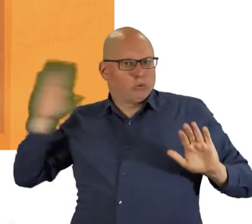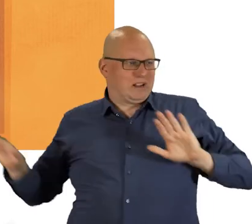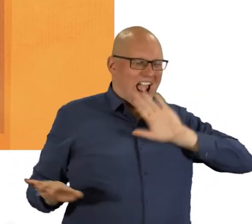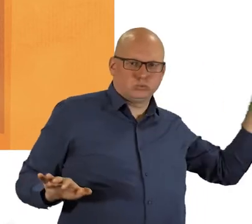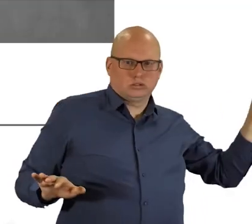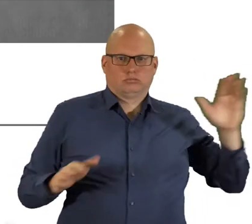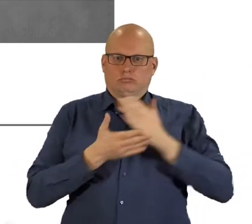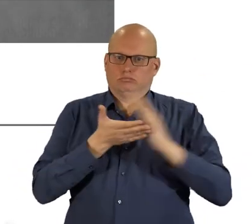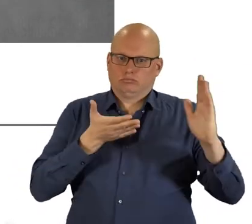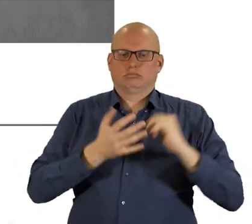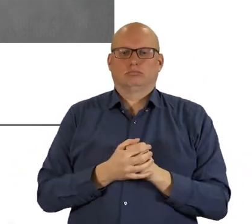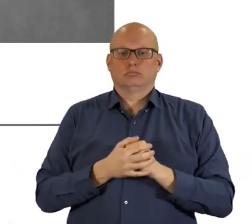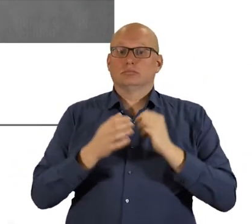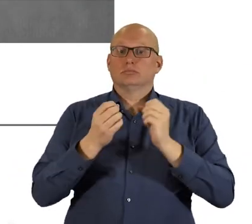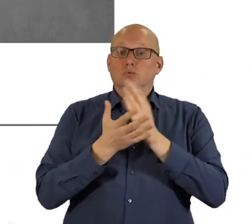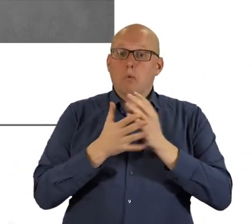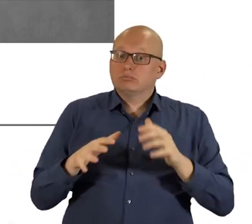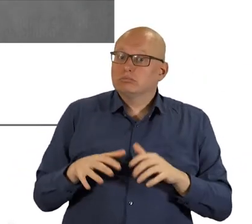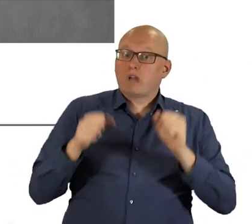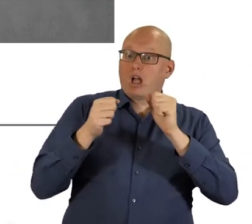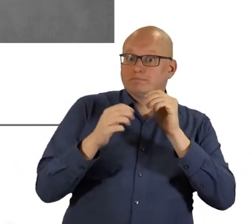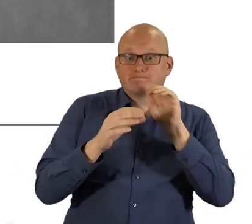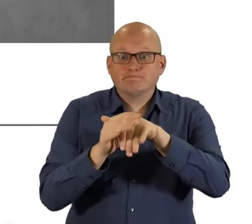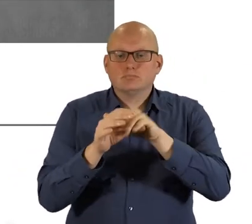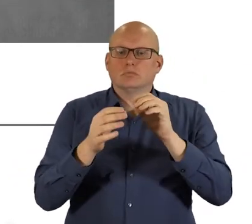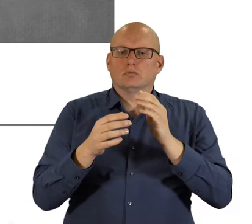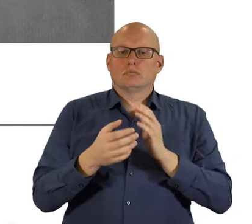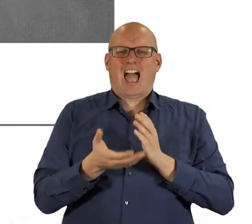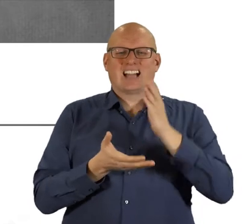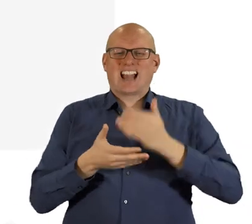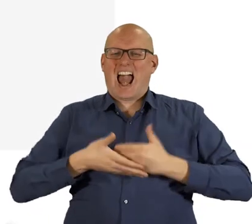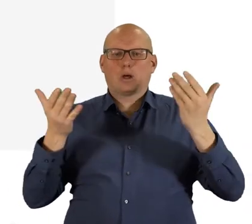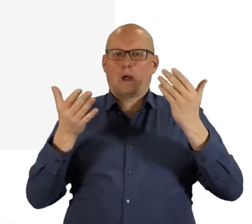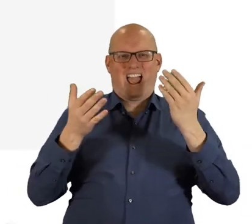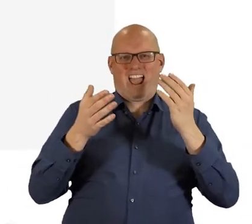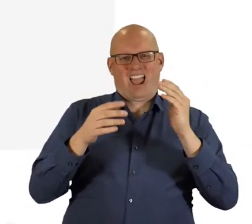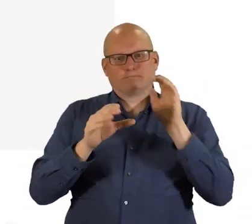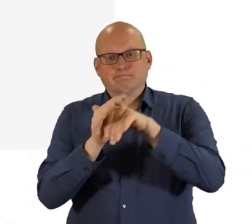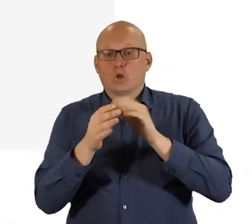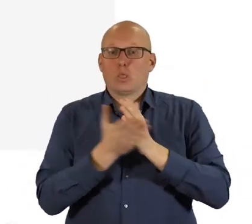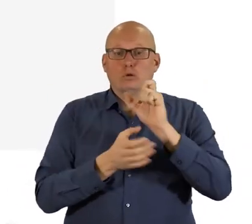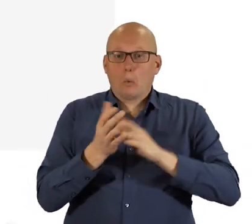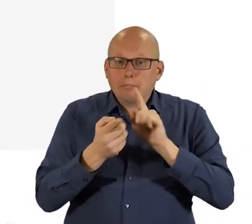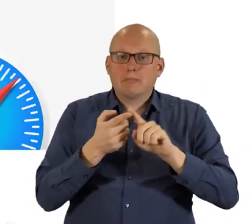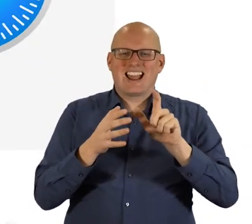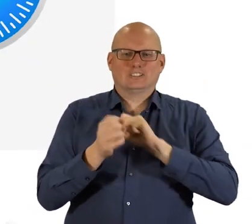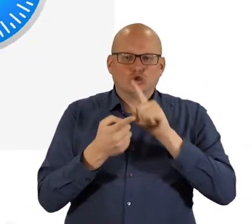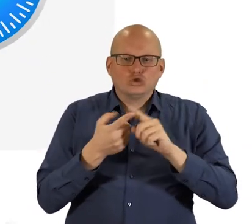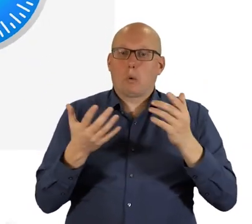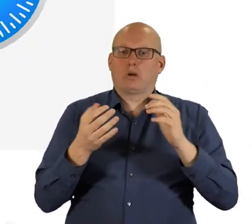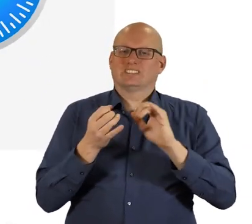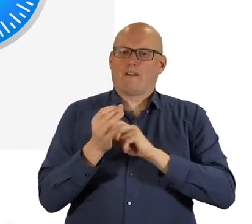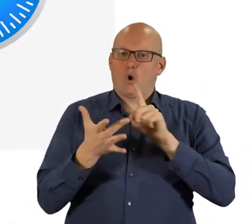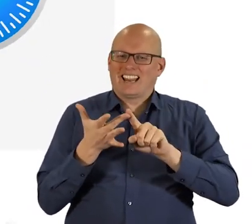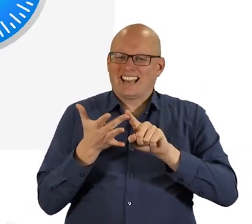background. To start your session, visit the Attend Anywhere website via a Chrome, Edge or Safari browser